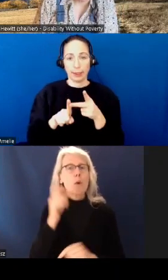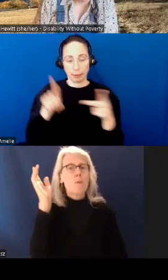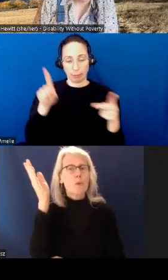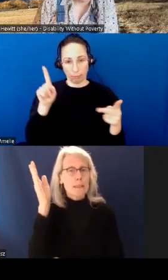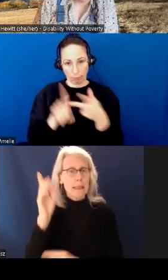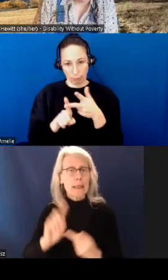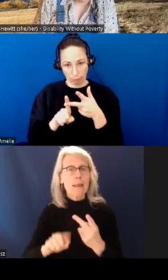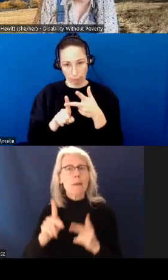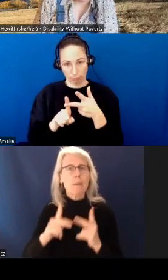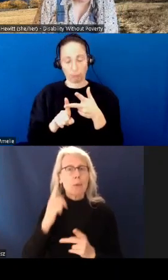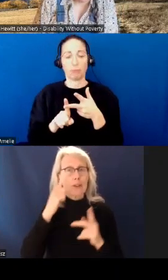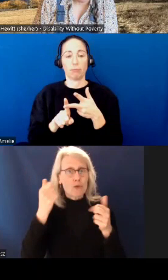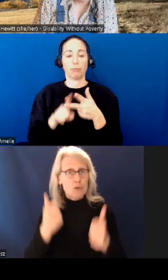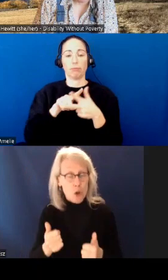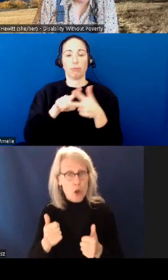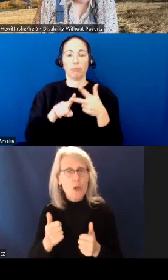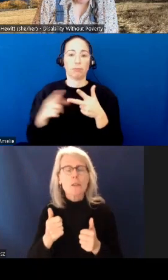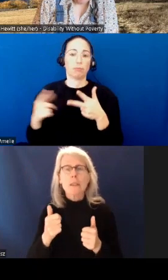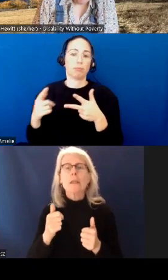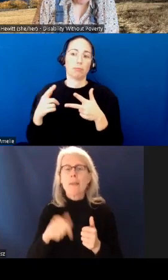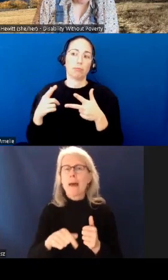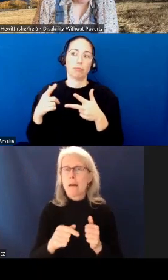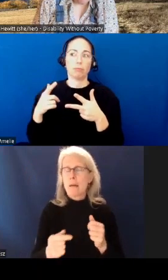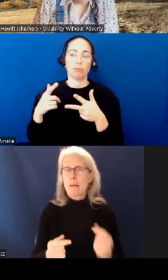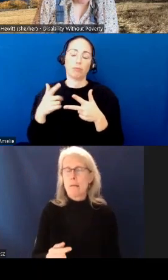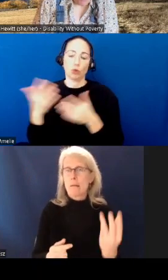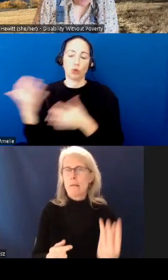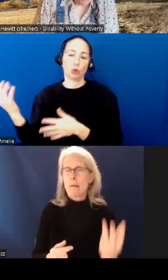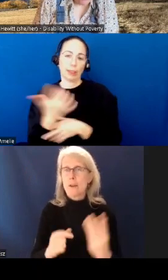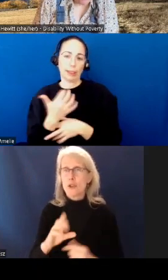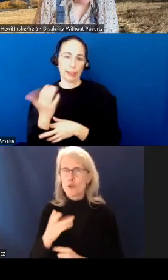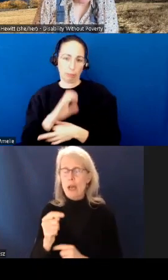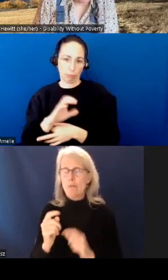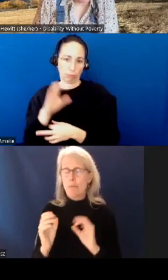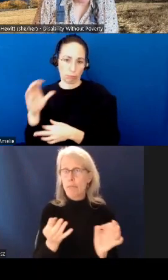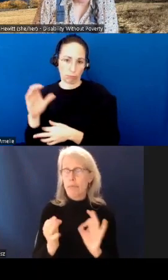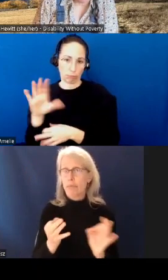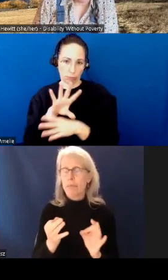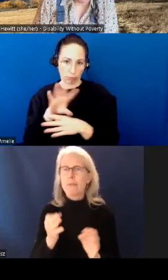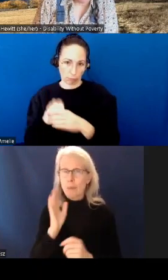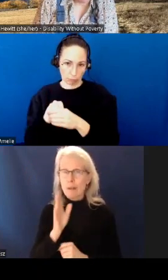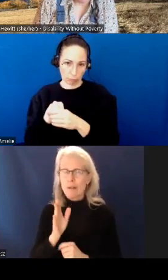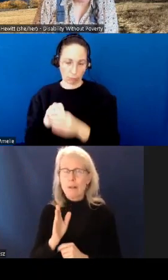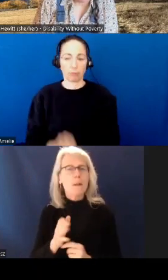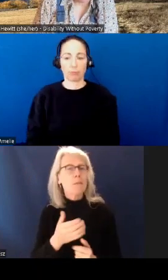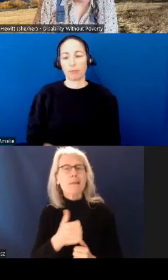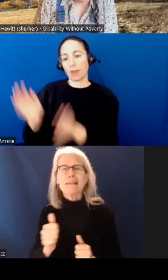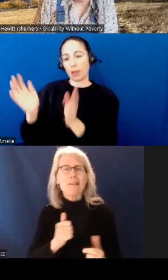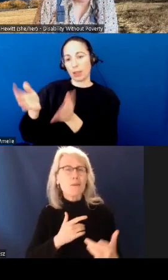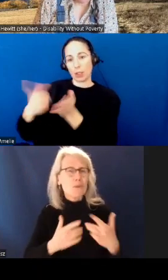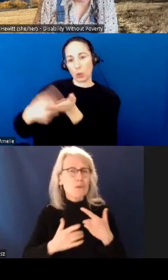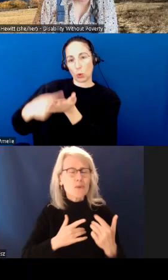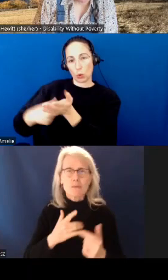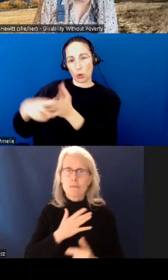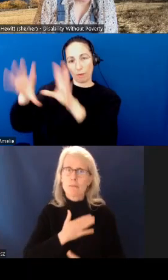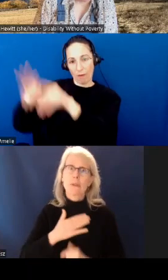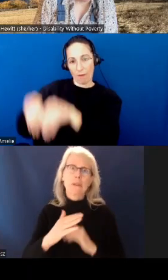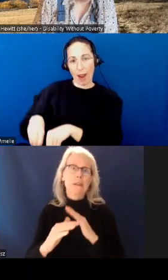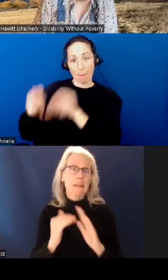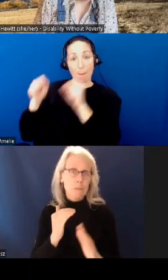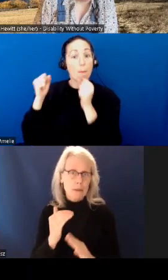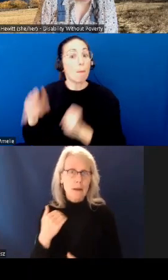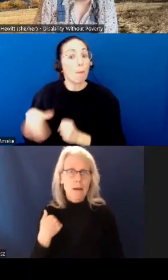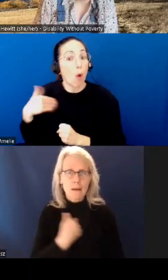loss, which is very distracting to us. If you have any concerns, please send an email to us at